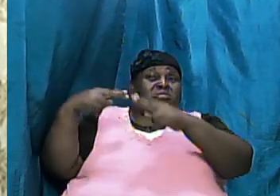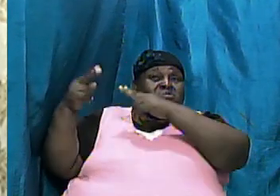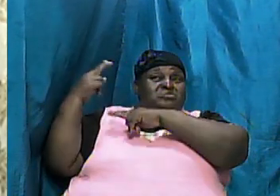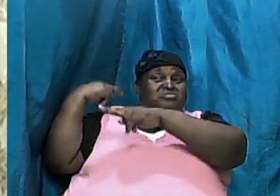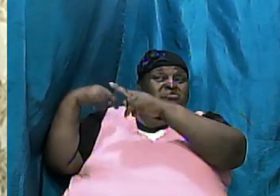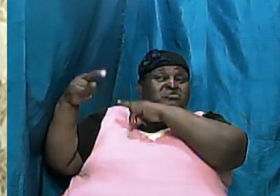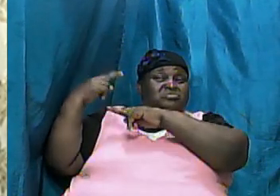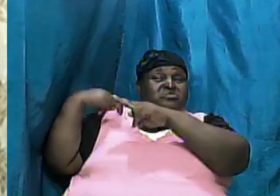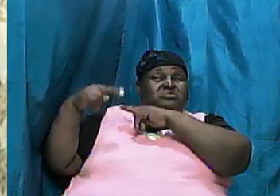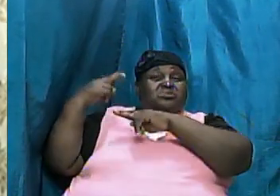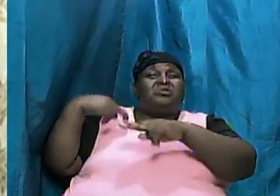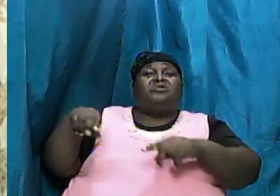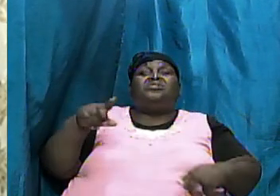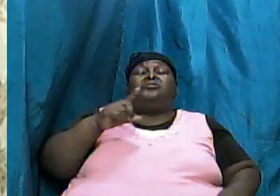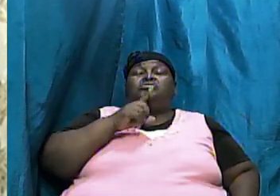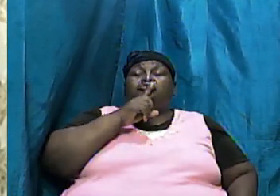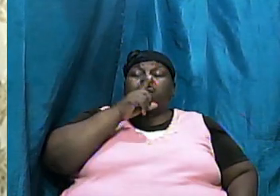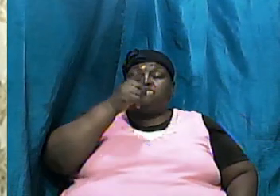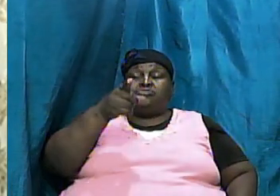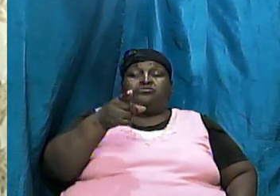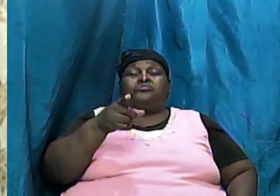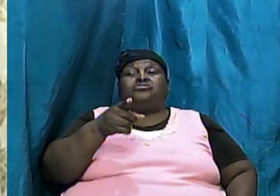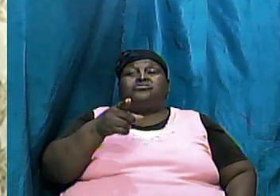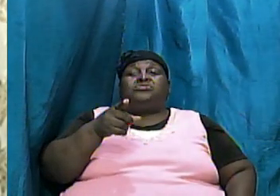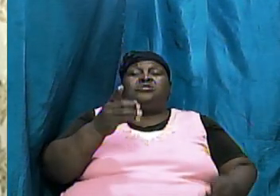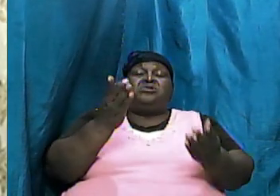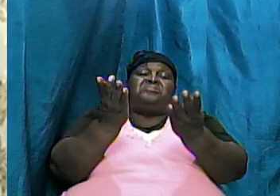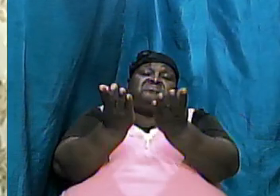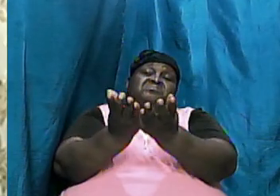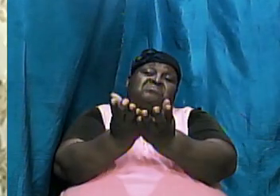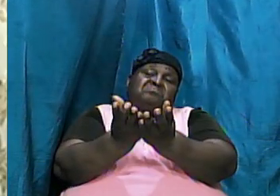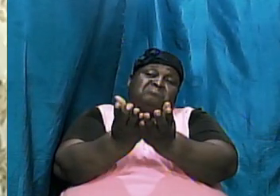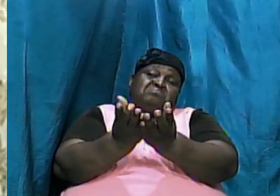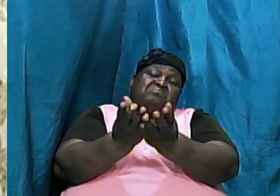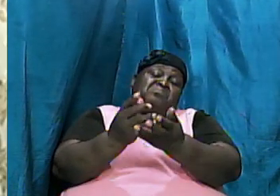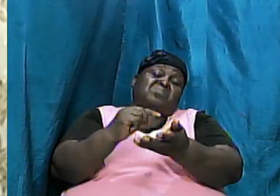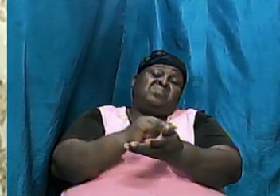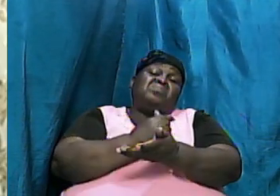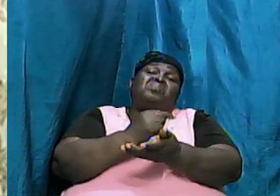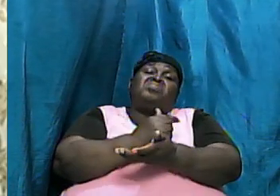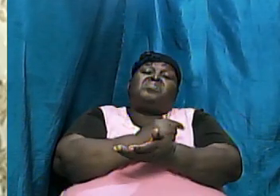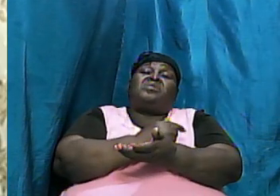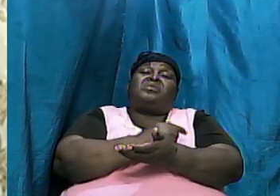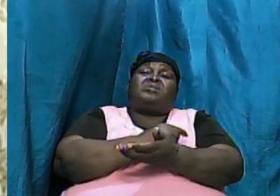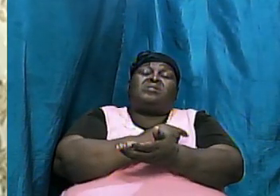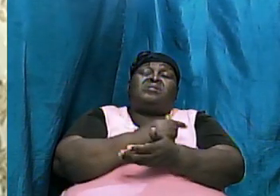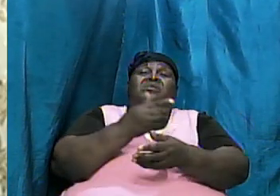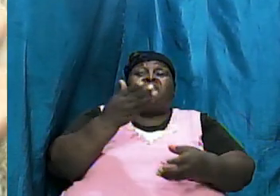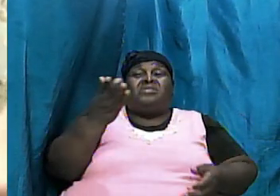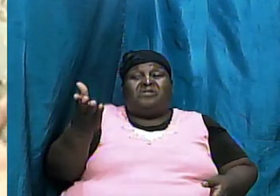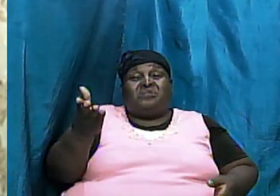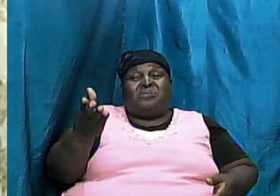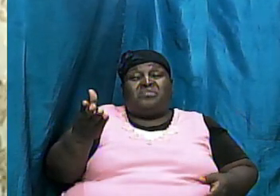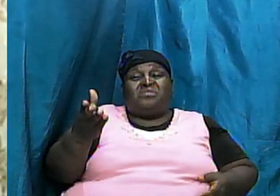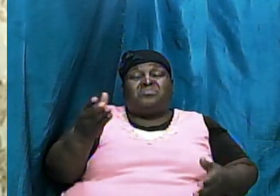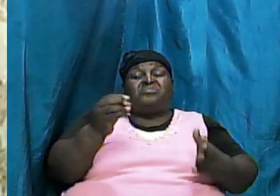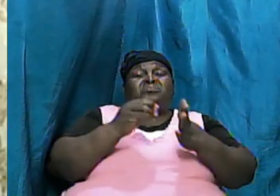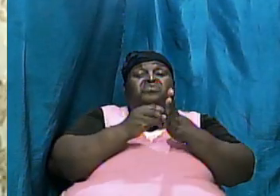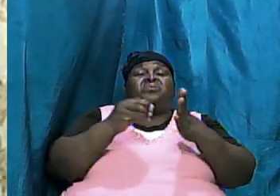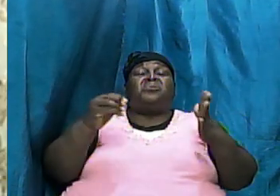factualness of the book of Genesis because those the opponents